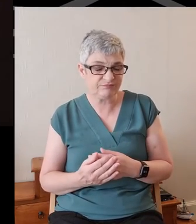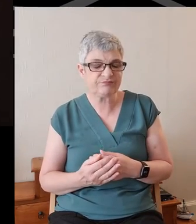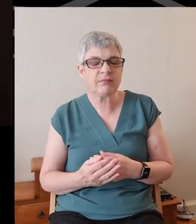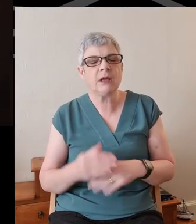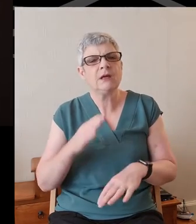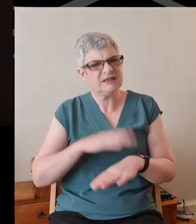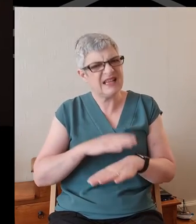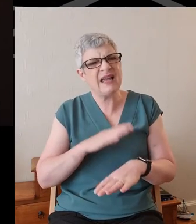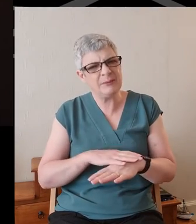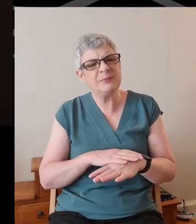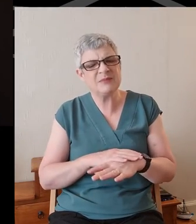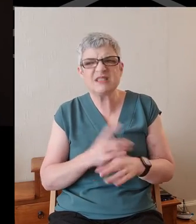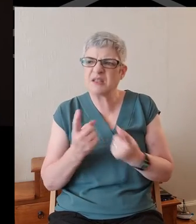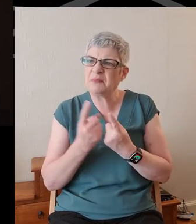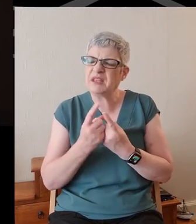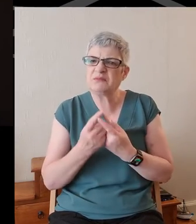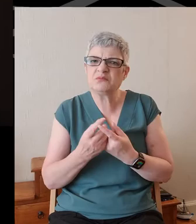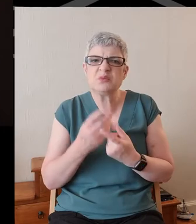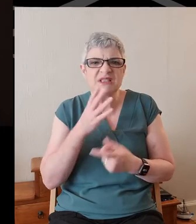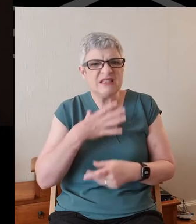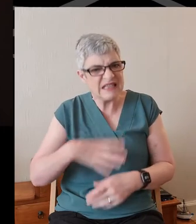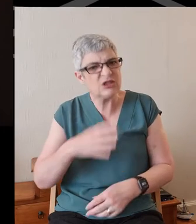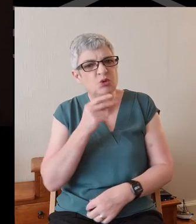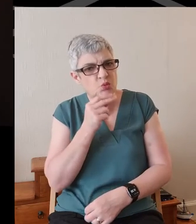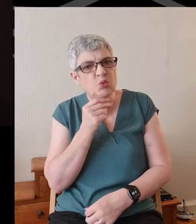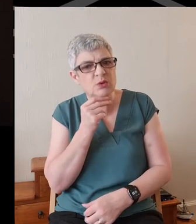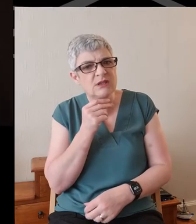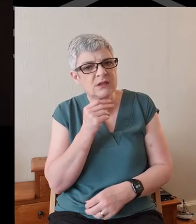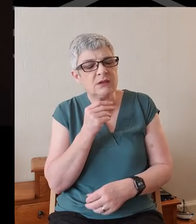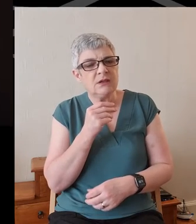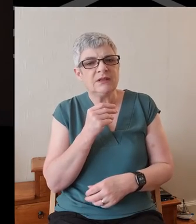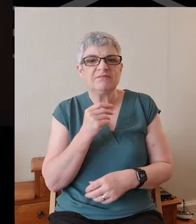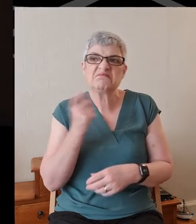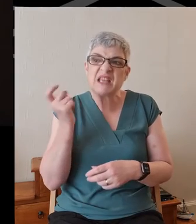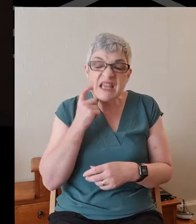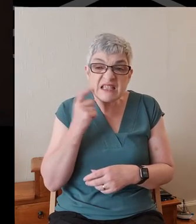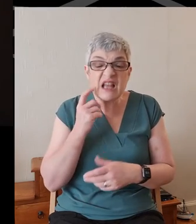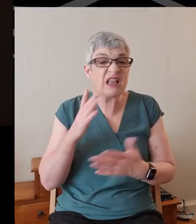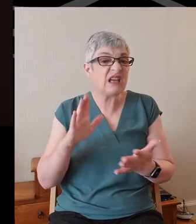Time is something to be used up and used up as easily or happily as possible.